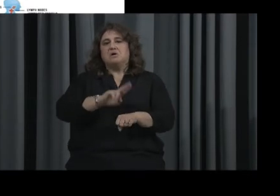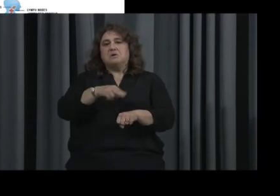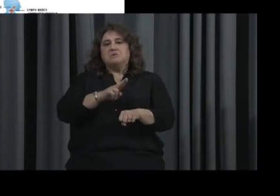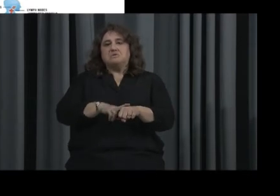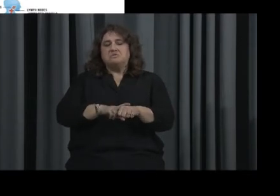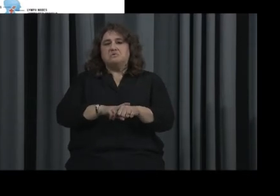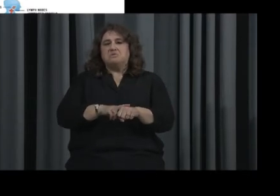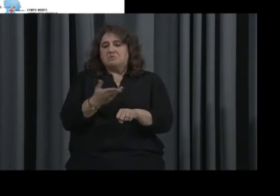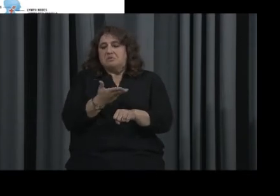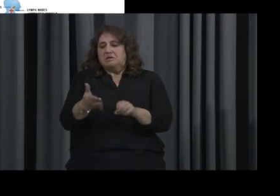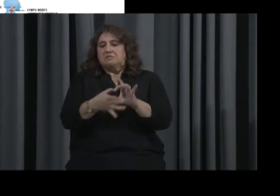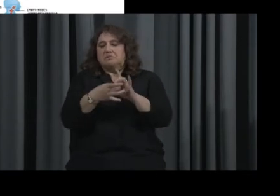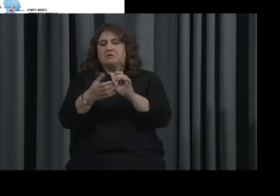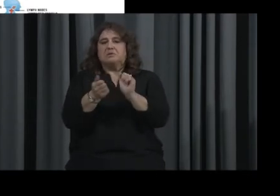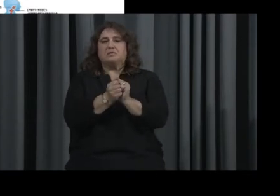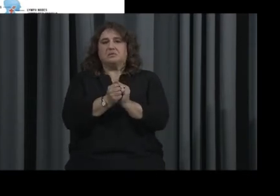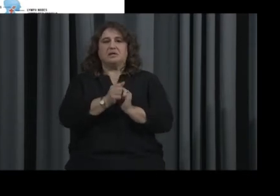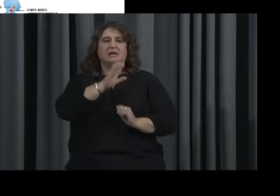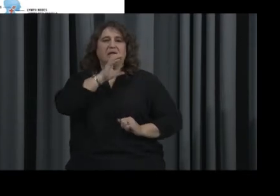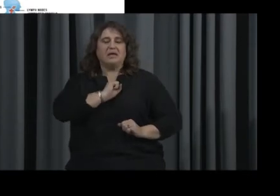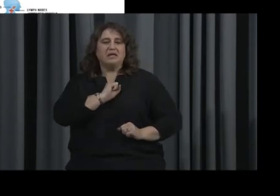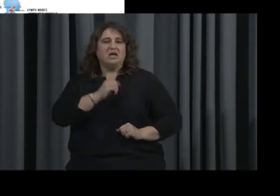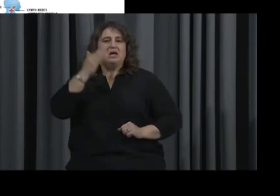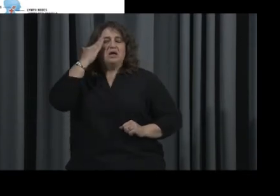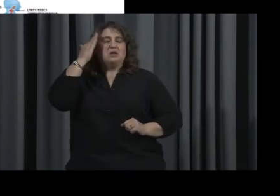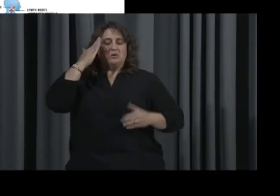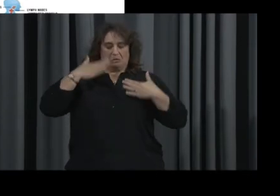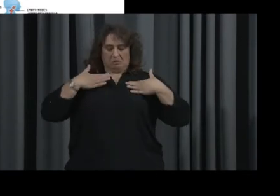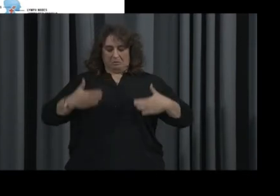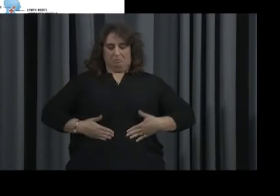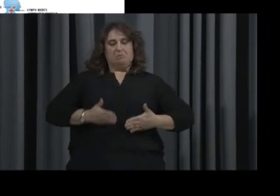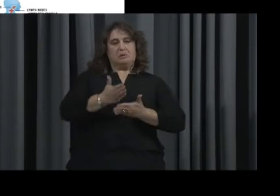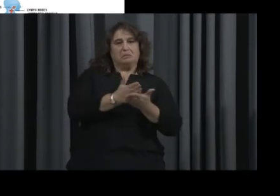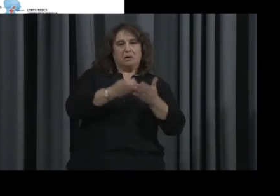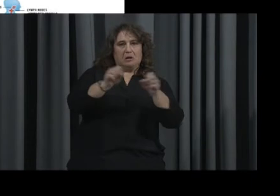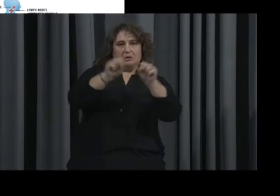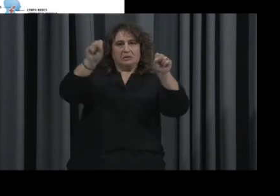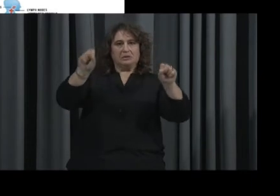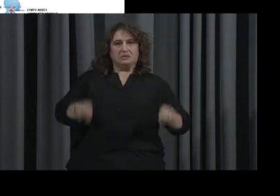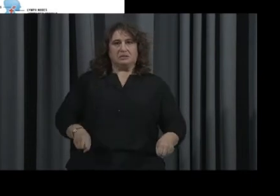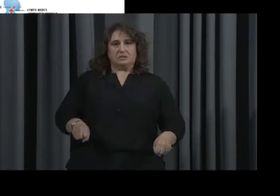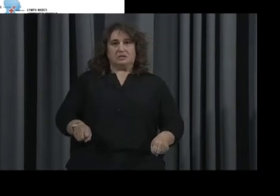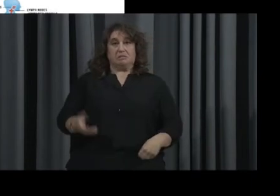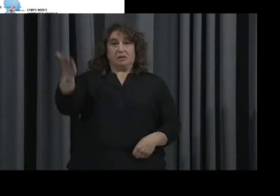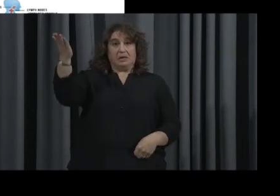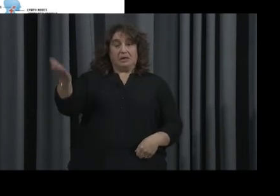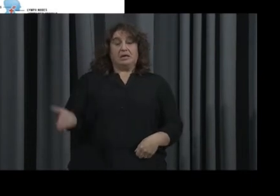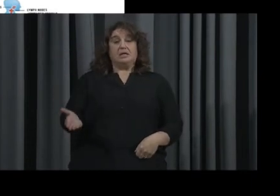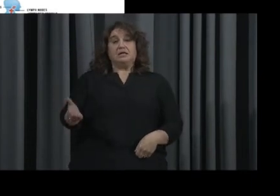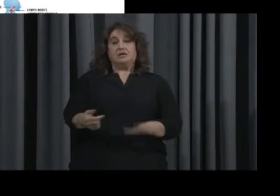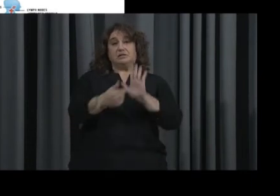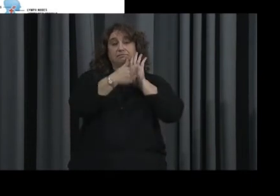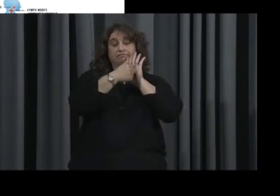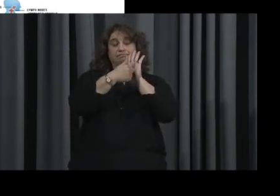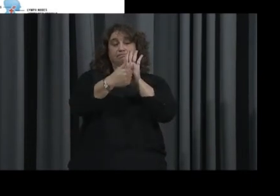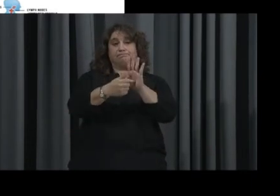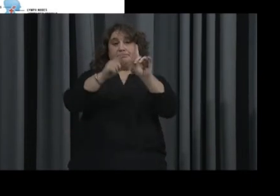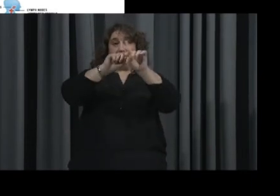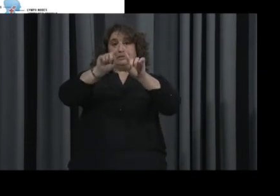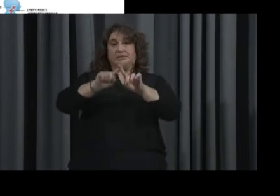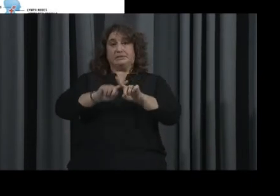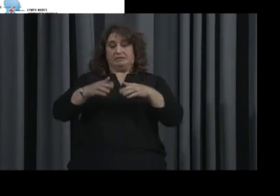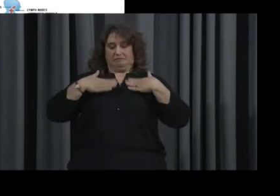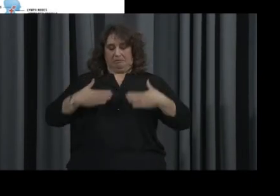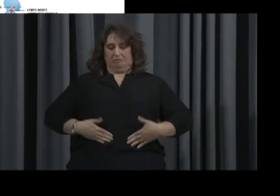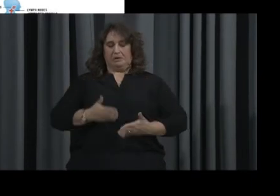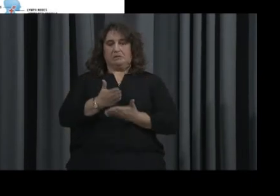identify which organ or system is affected. There you have a display of our different body organs and systems.